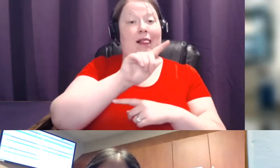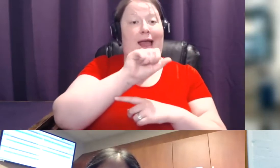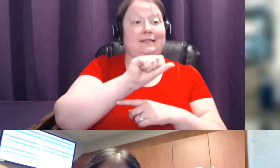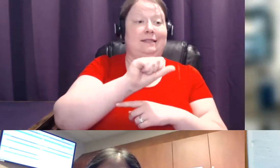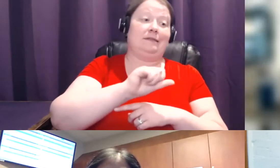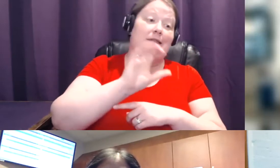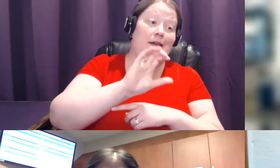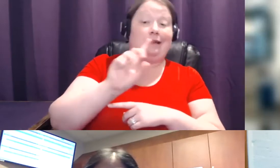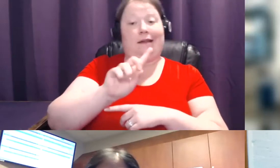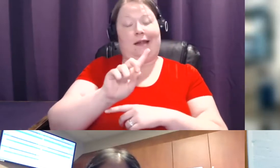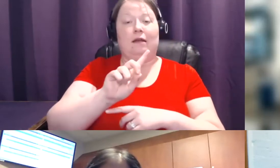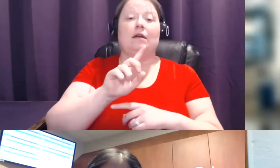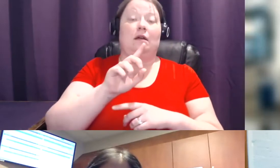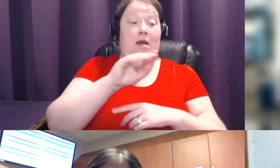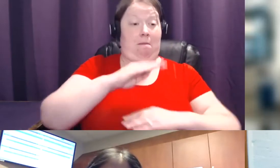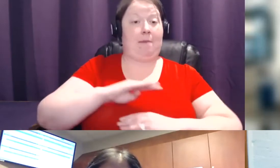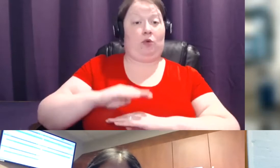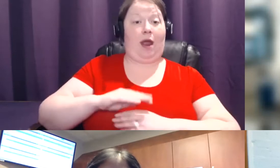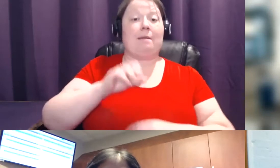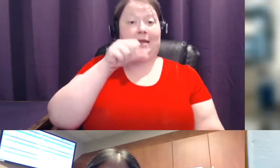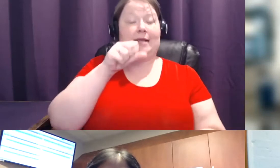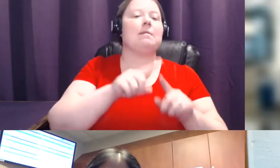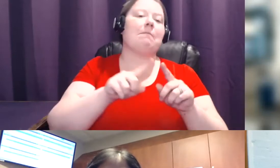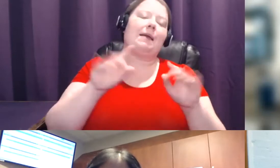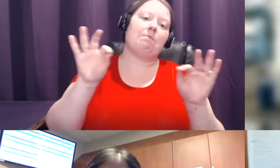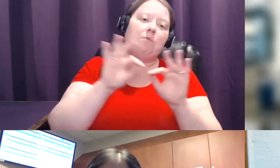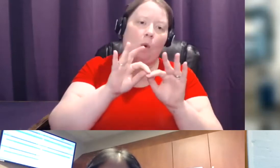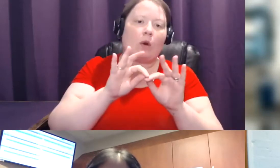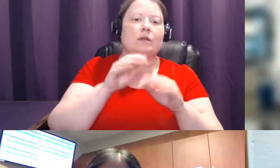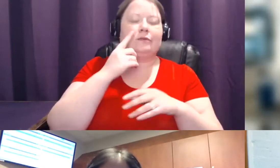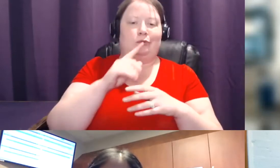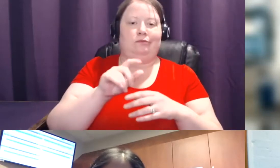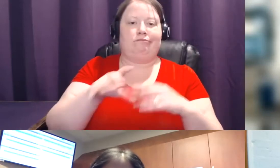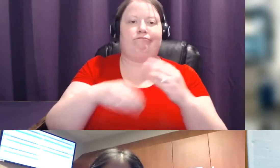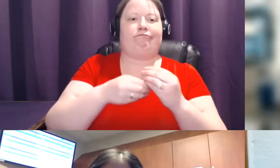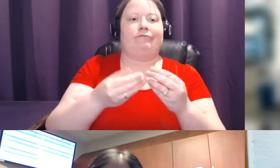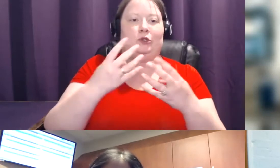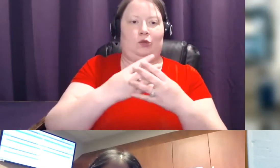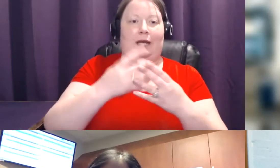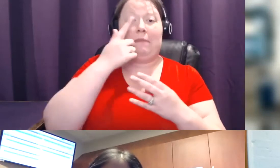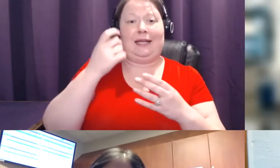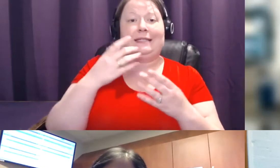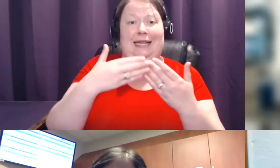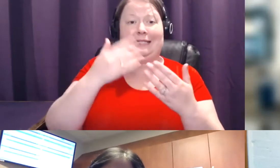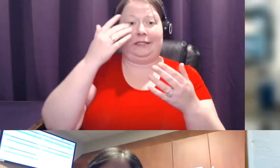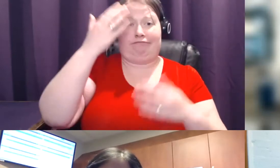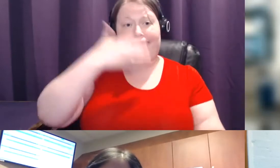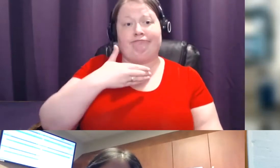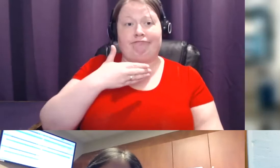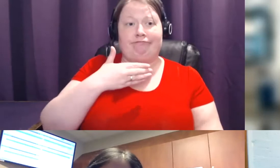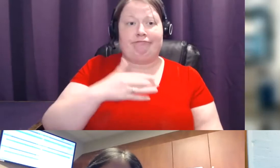addition to the mammogram is very important because cancers can be missed on that mammogram. Dr. Frem, can